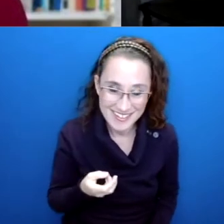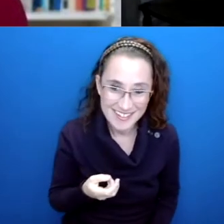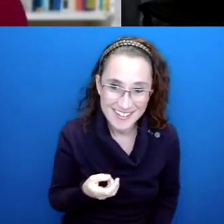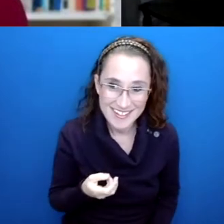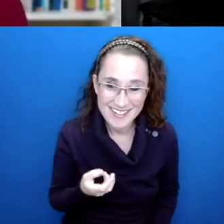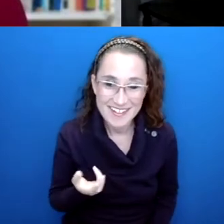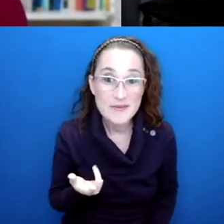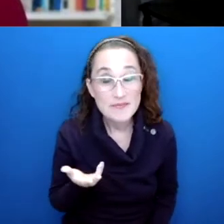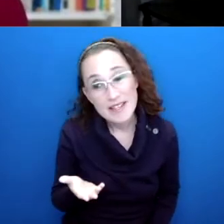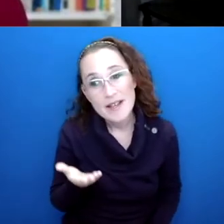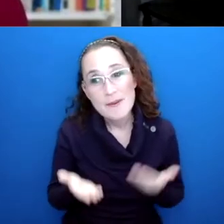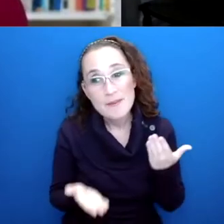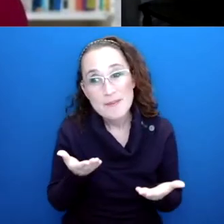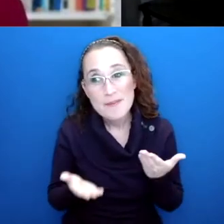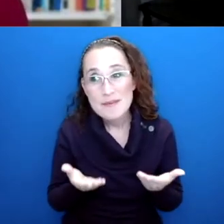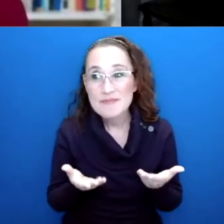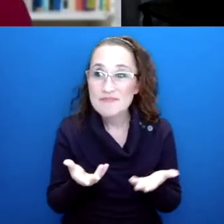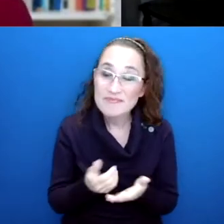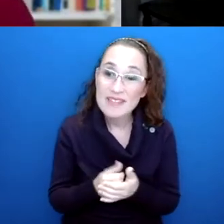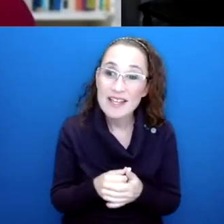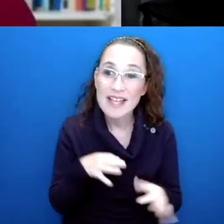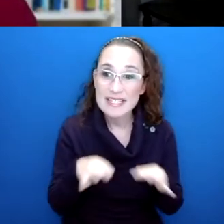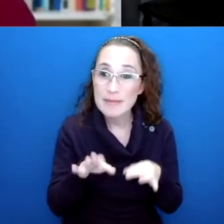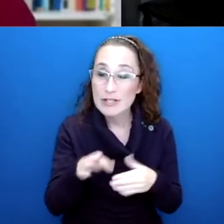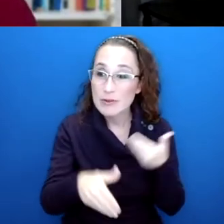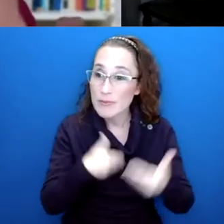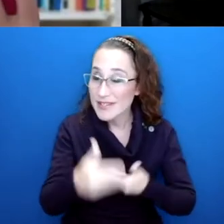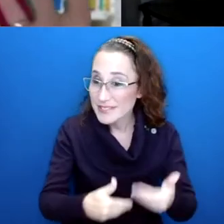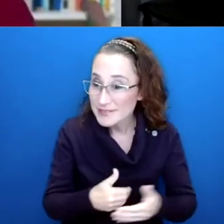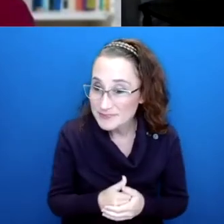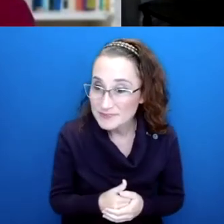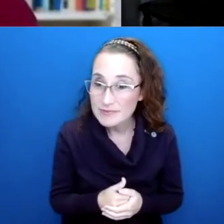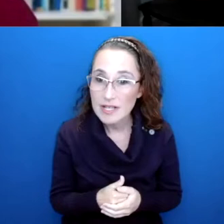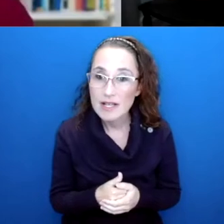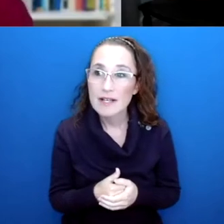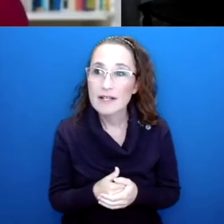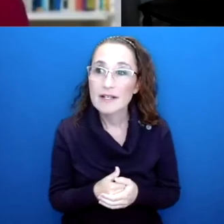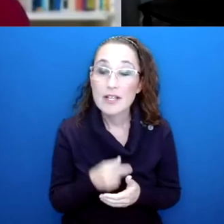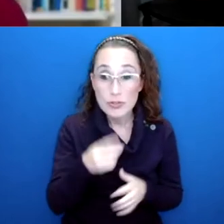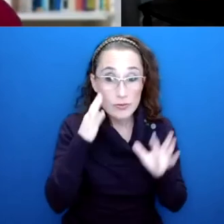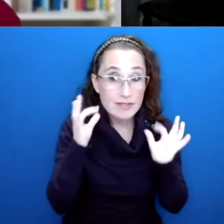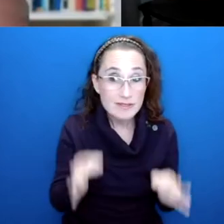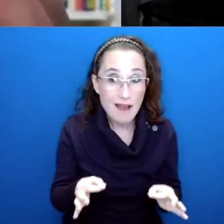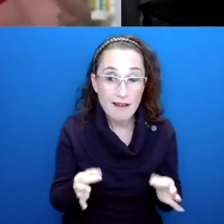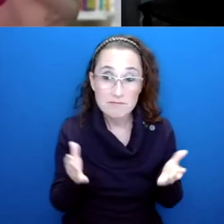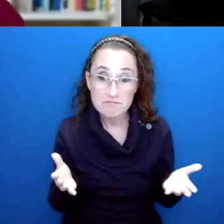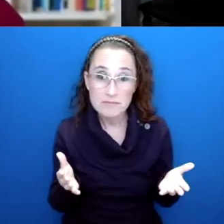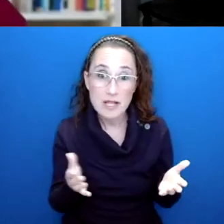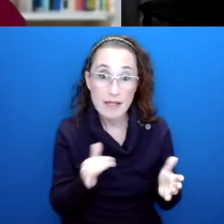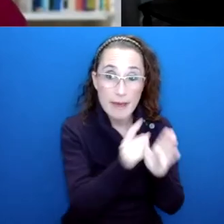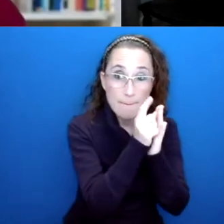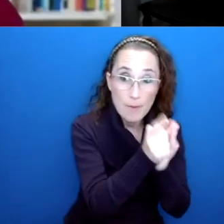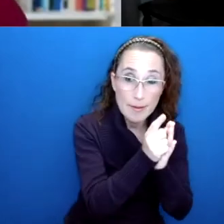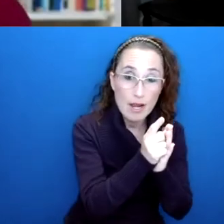maybe maybe take us a little bit into what your process was, like, how did how did you once you decide this was going to be you went from that moment